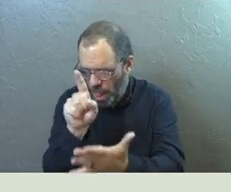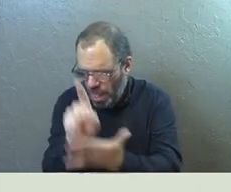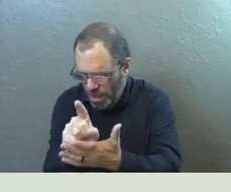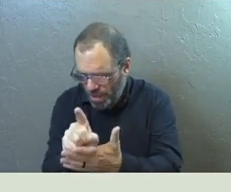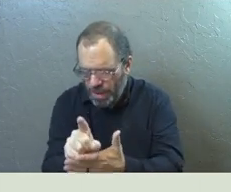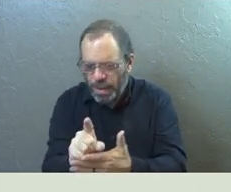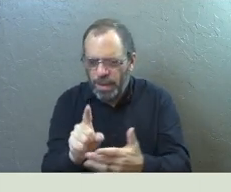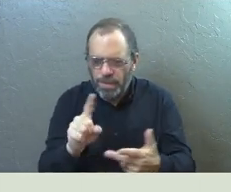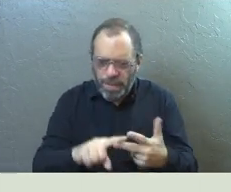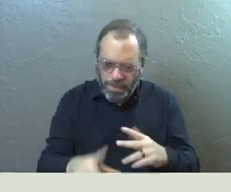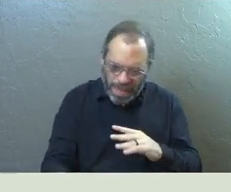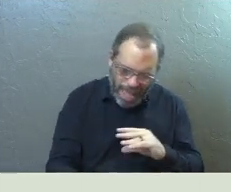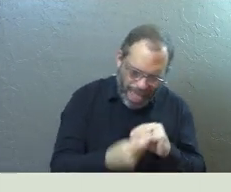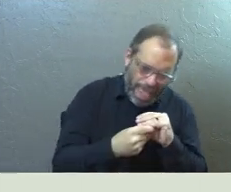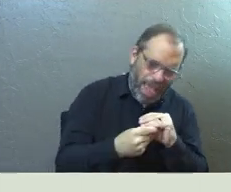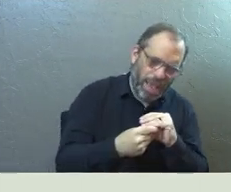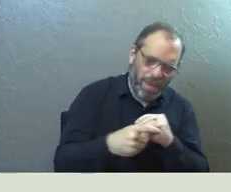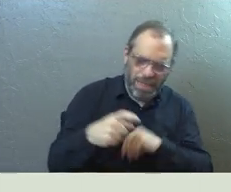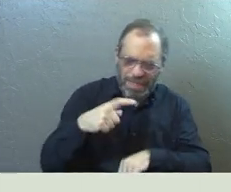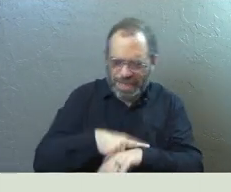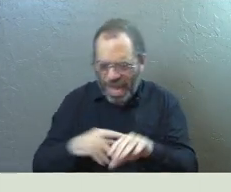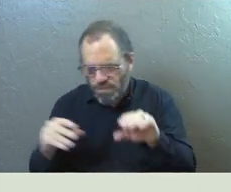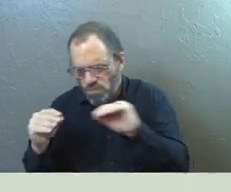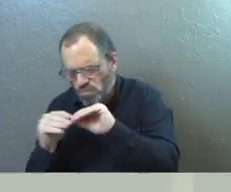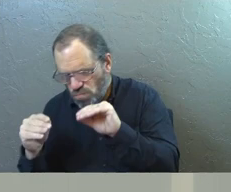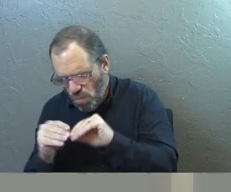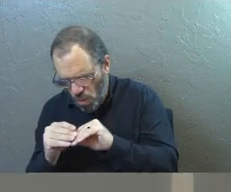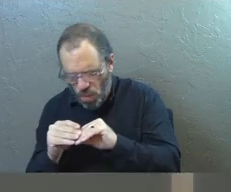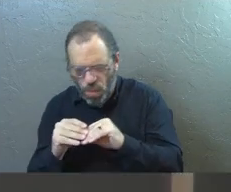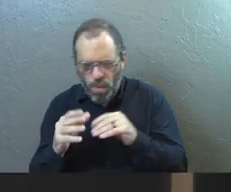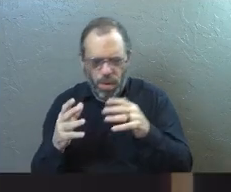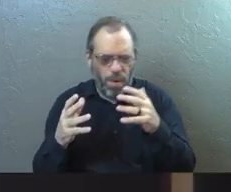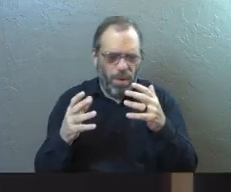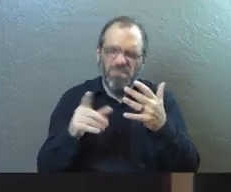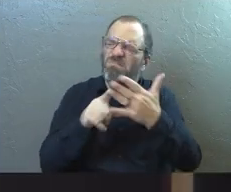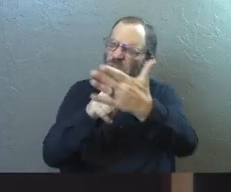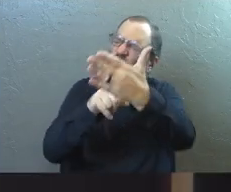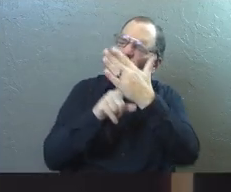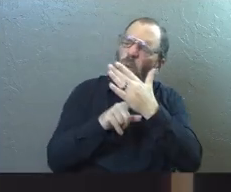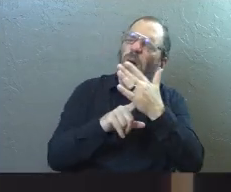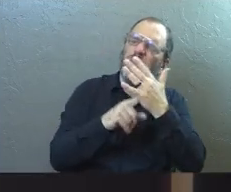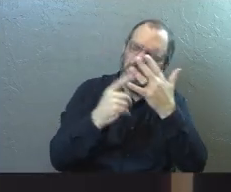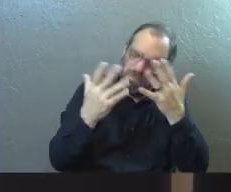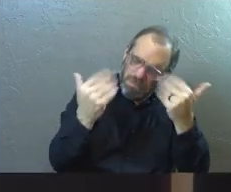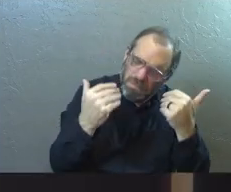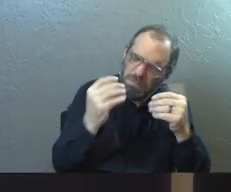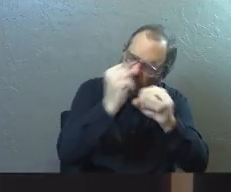Some things we need to add, spend more time in. Just show us those things, God.